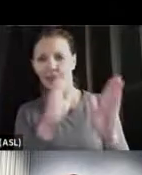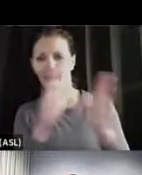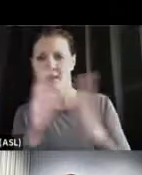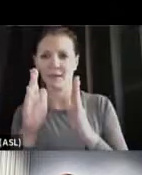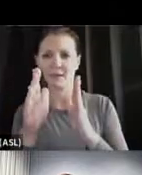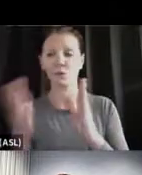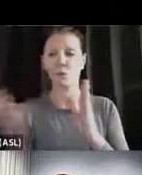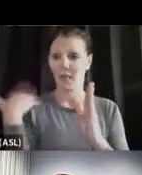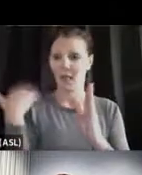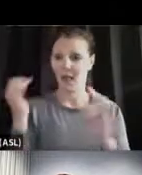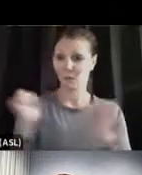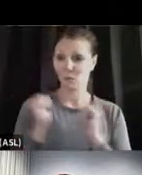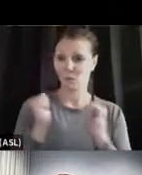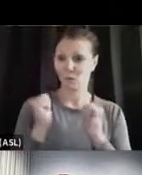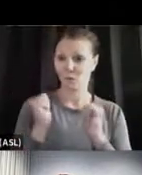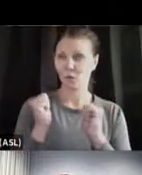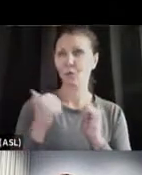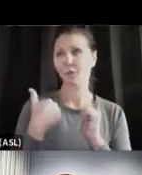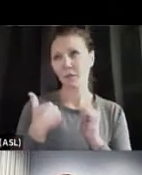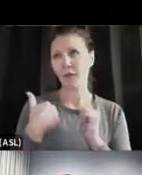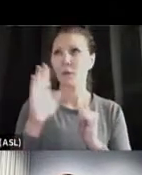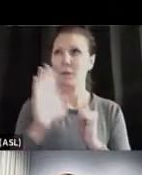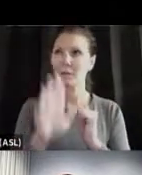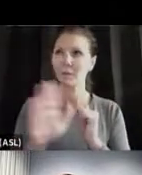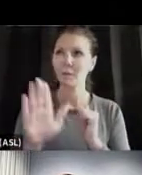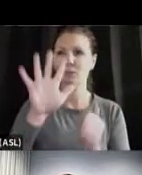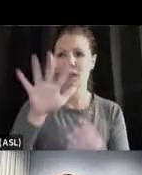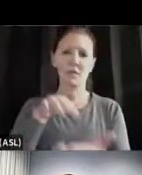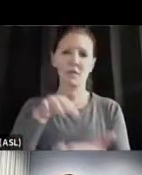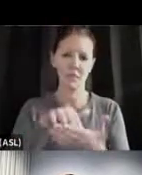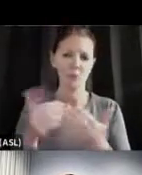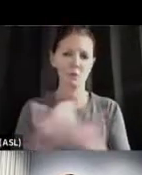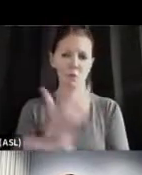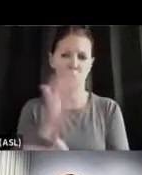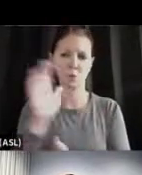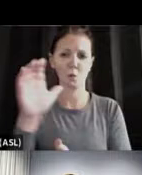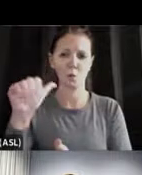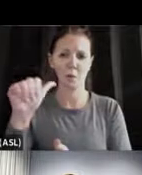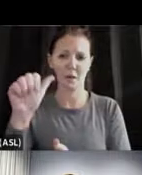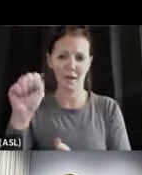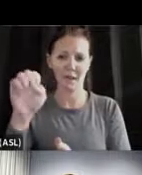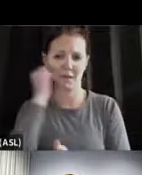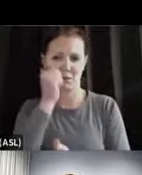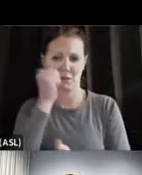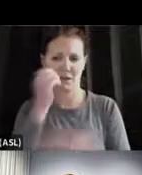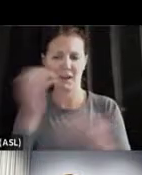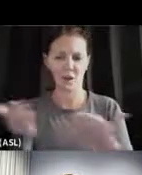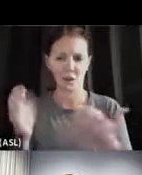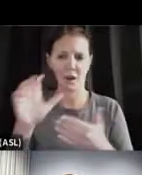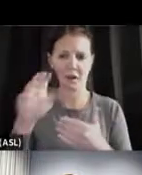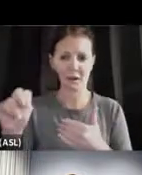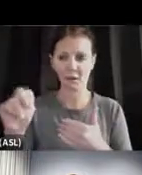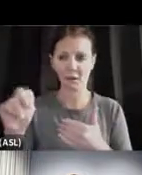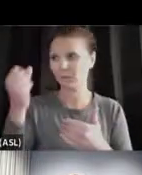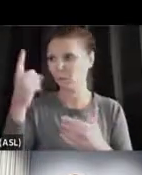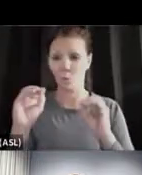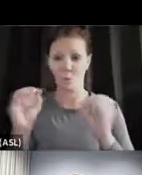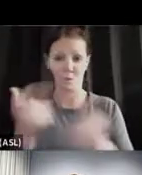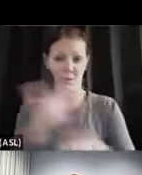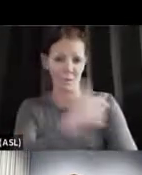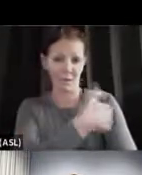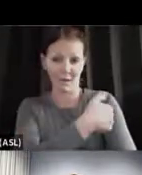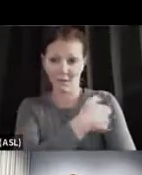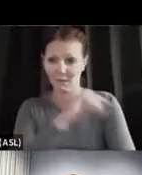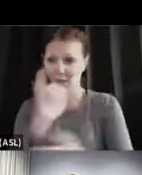about 5,000 cases, new cases per day in Connecticut. We didn't have vaccines. Many of these folks were ending up in the